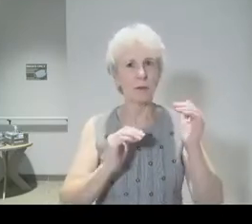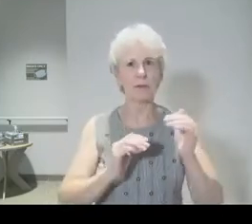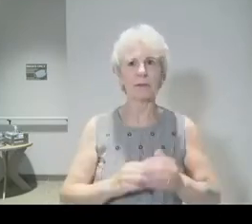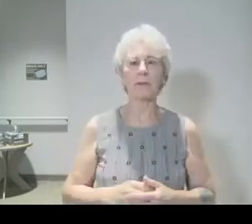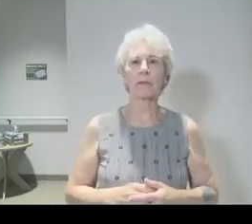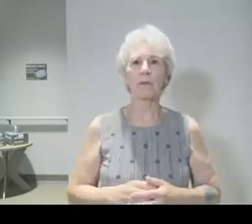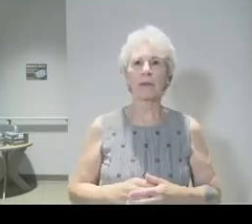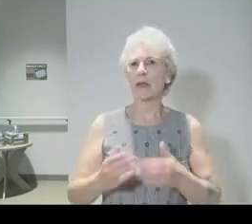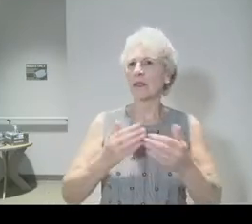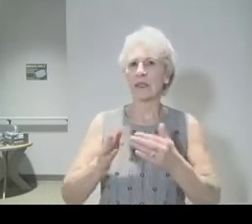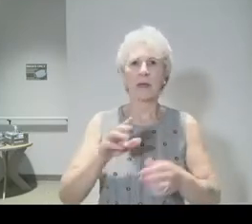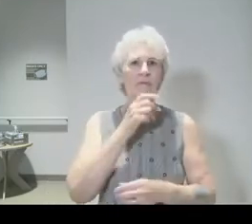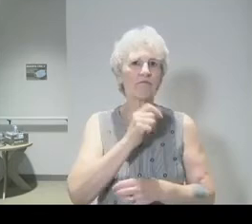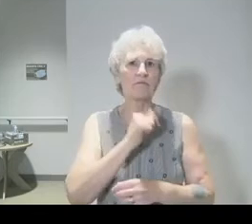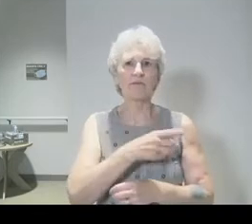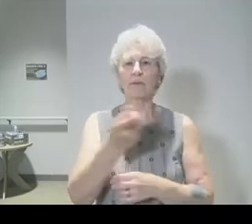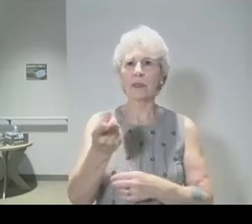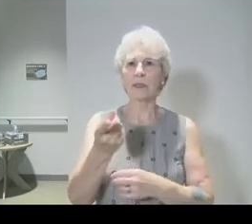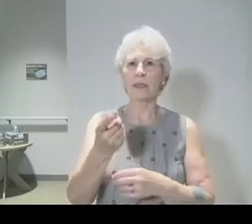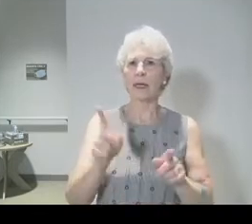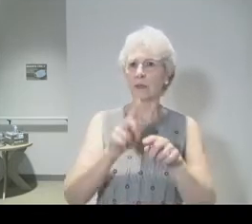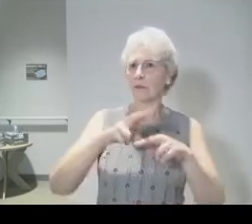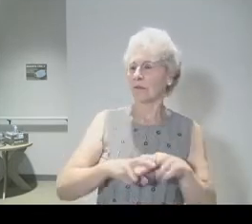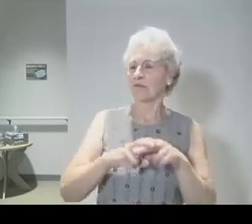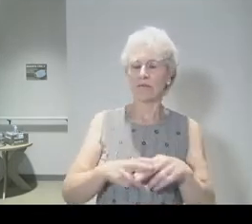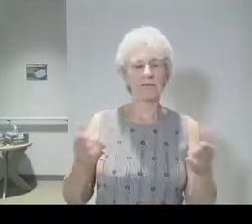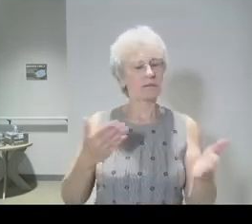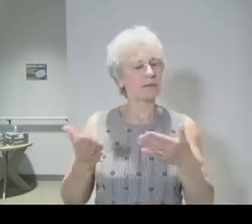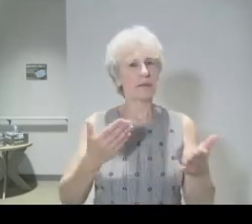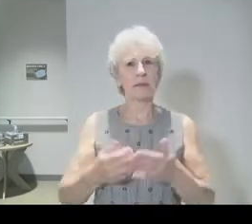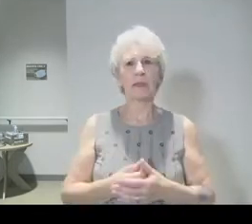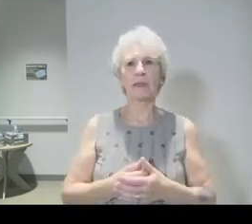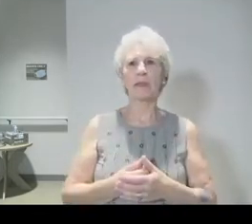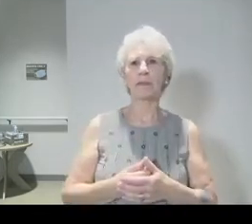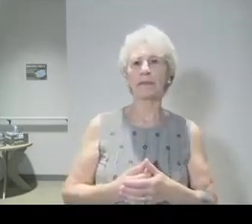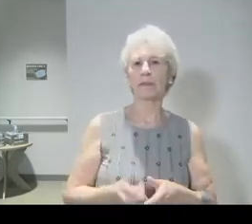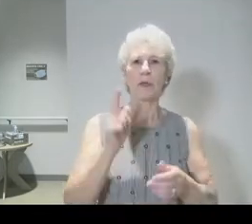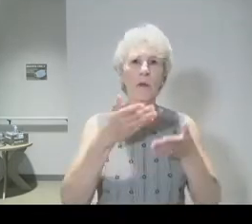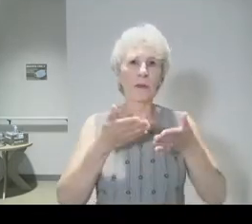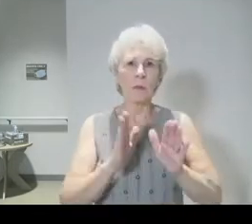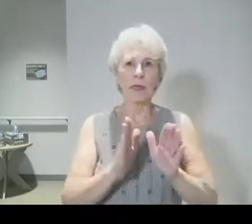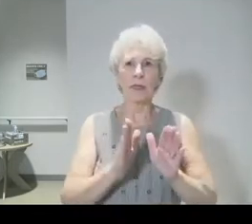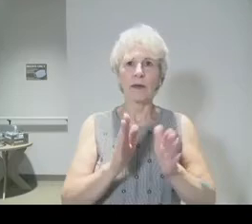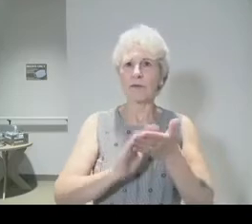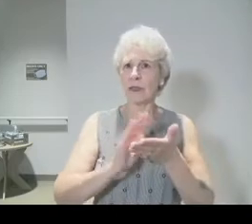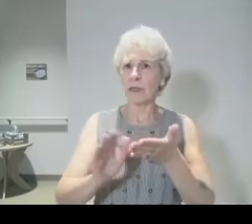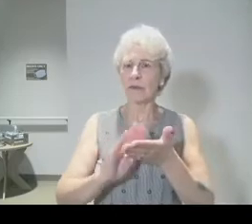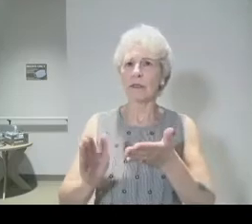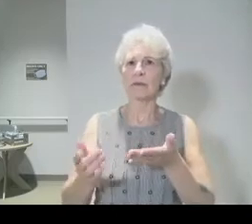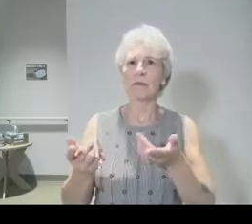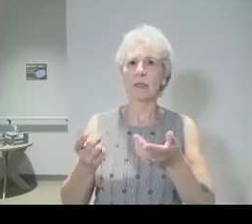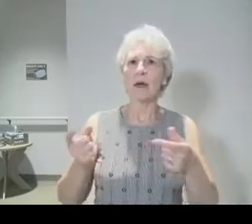It doesn't matter how old you are as you sit here. there is only one way that forgiveness of sins